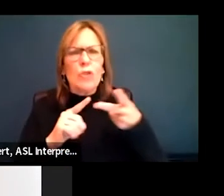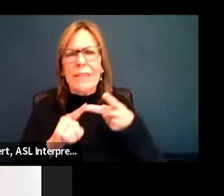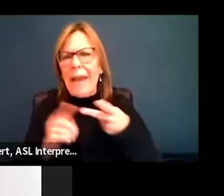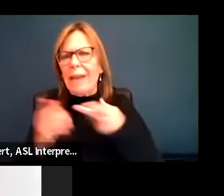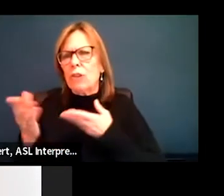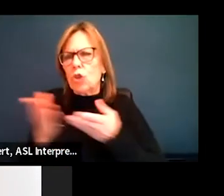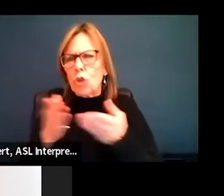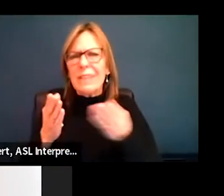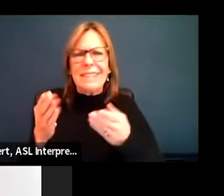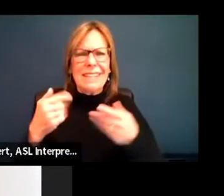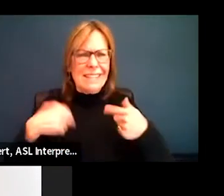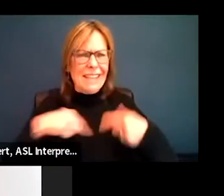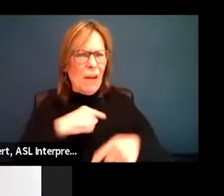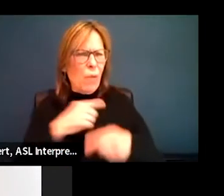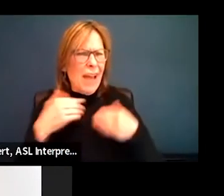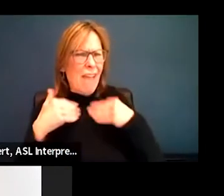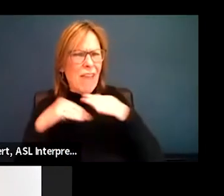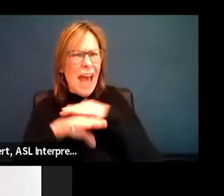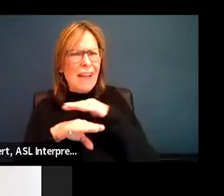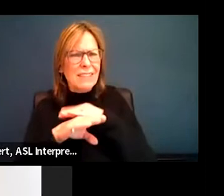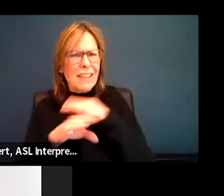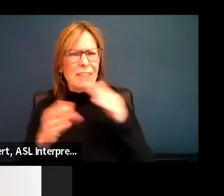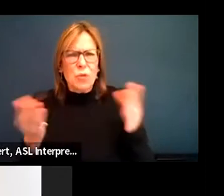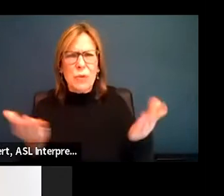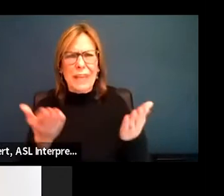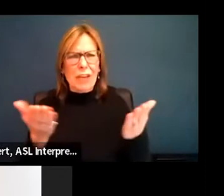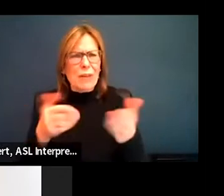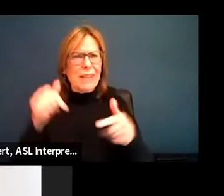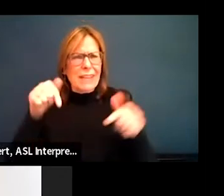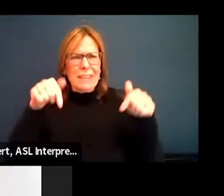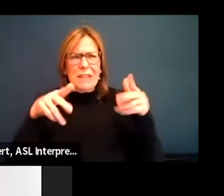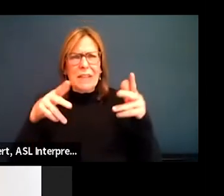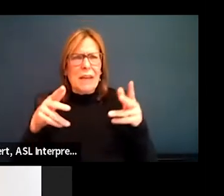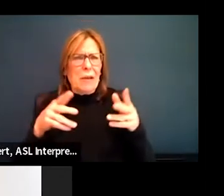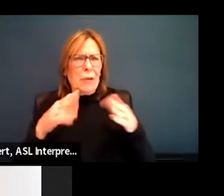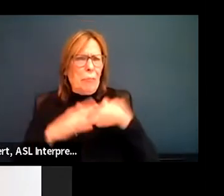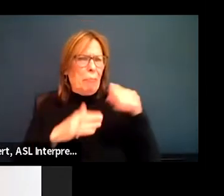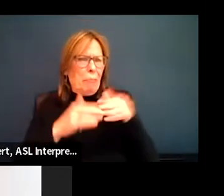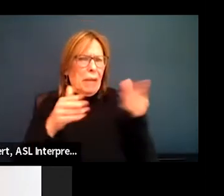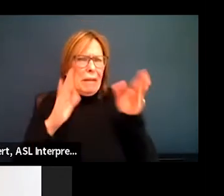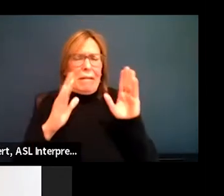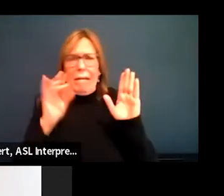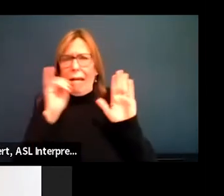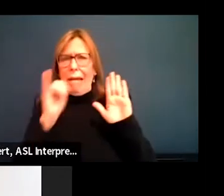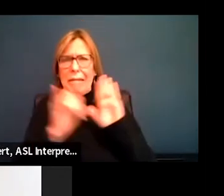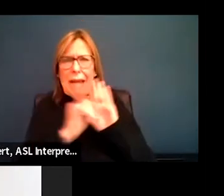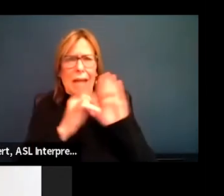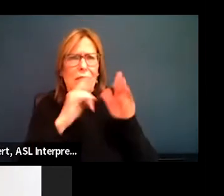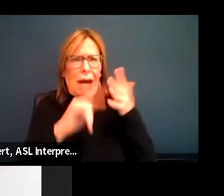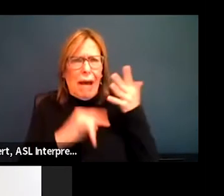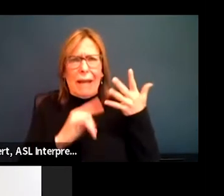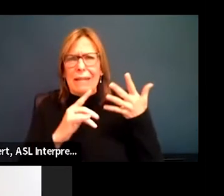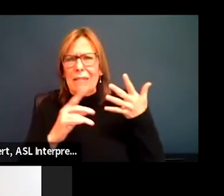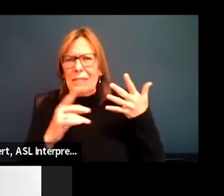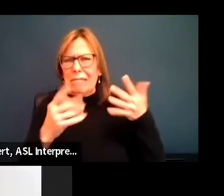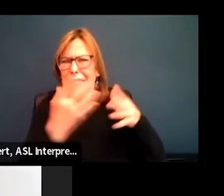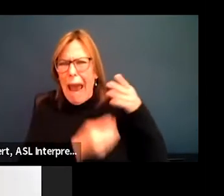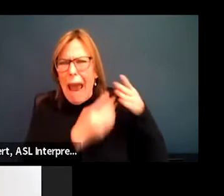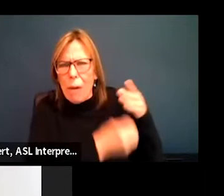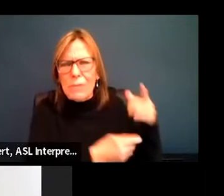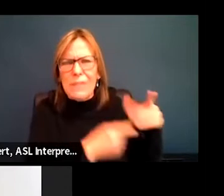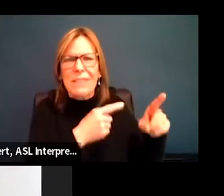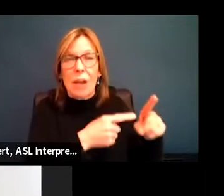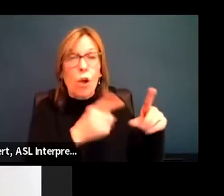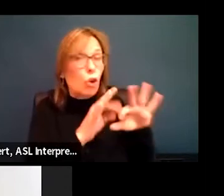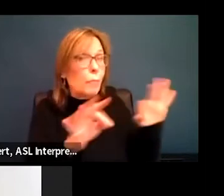in the building and identify gaps, uh, whether it's, uh, language accessibility, but it could also